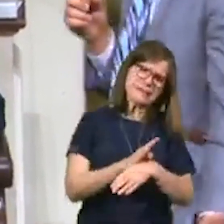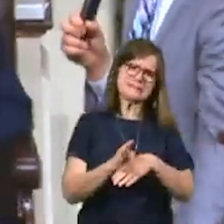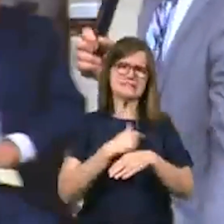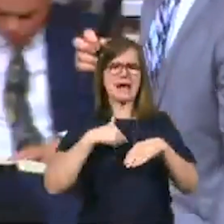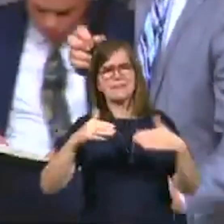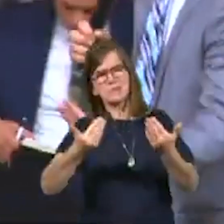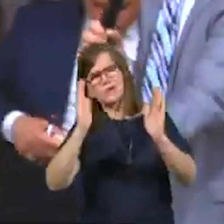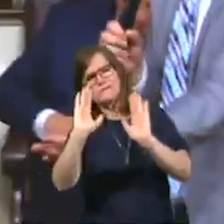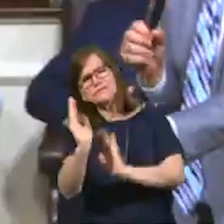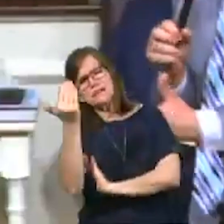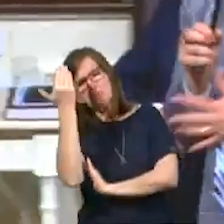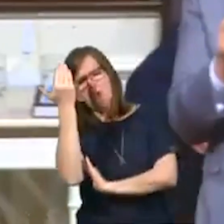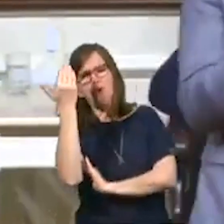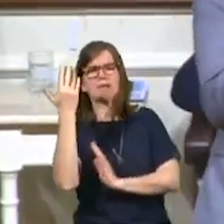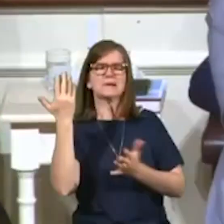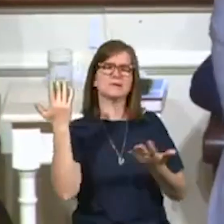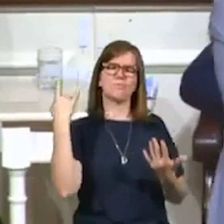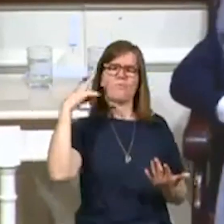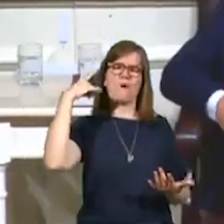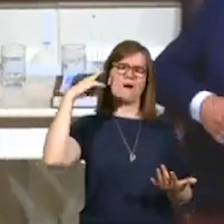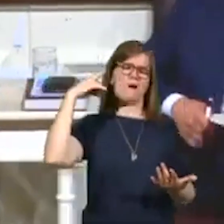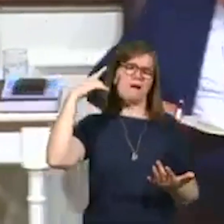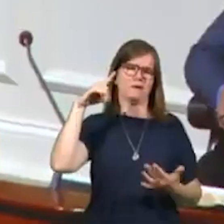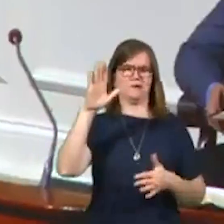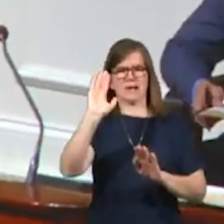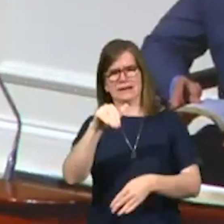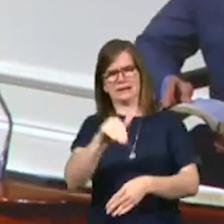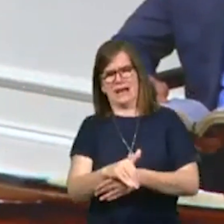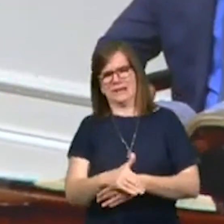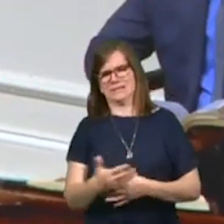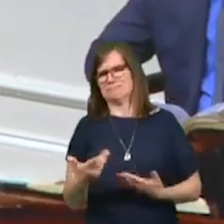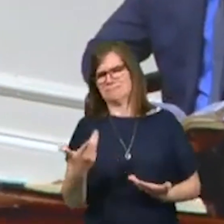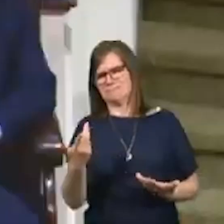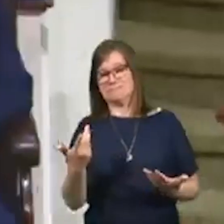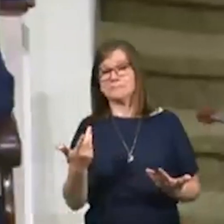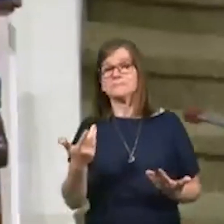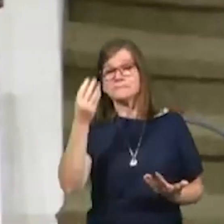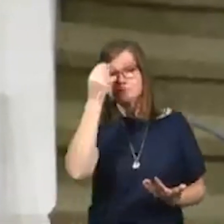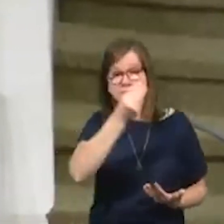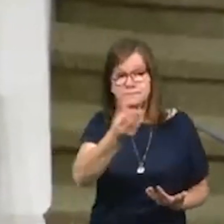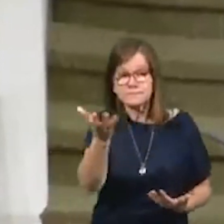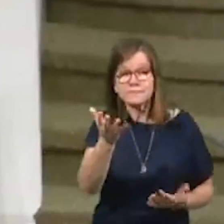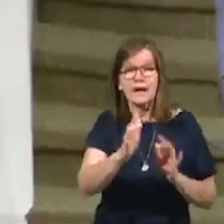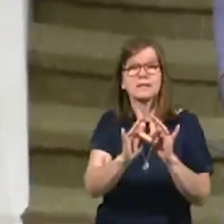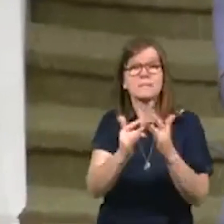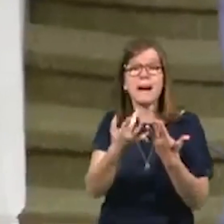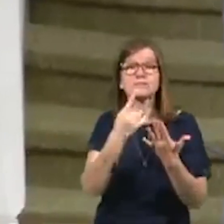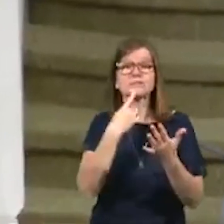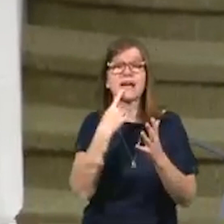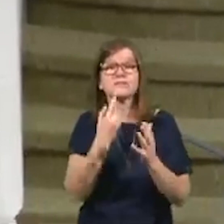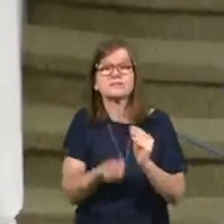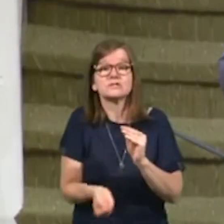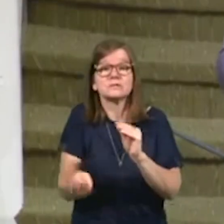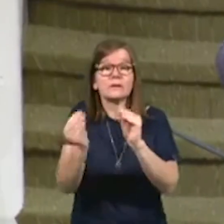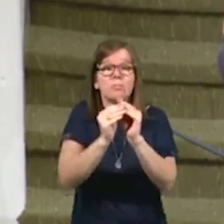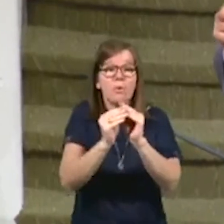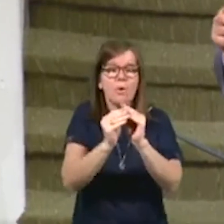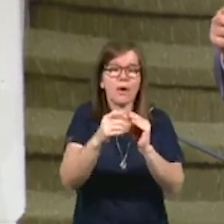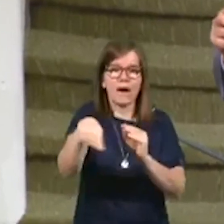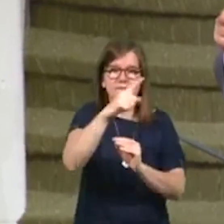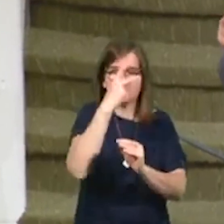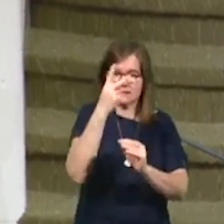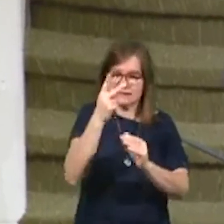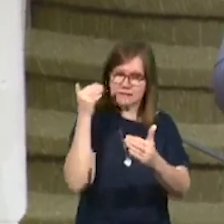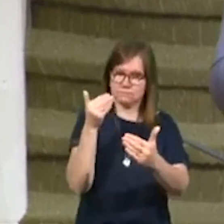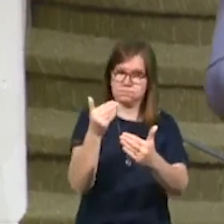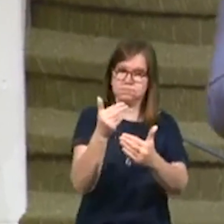here every Sunday morning. And what's the big deal about a Sunday evening service? Look, I'm just going to stop and say, the Bible says so much the more as you see